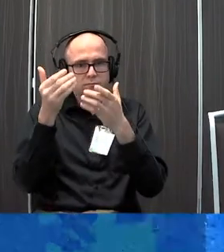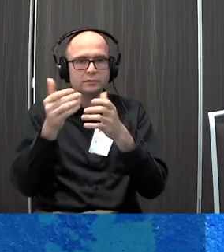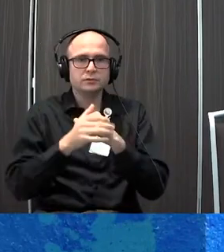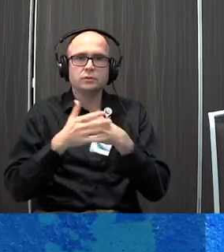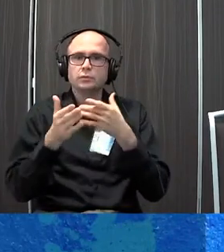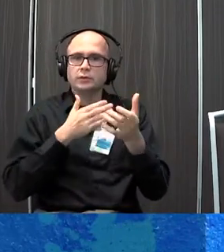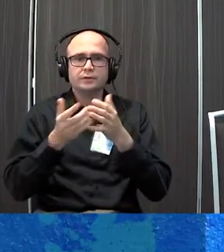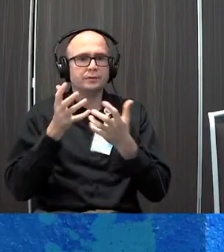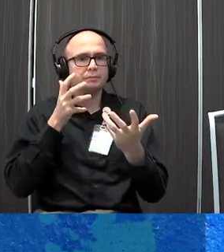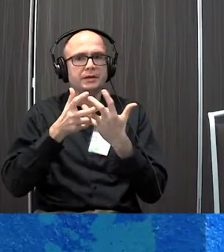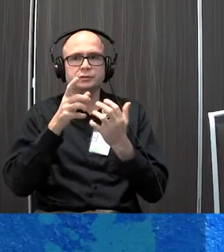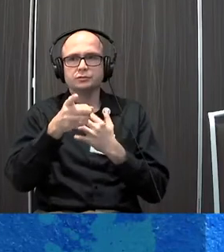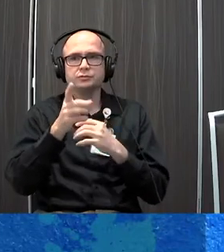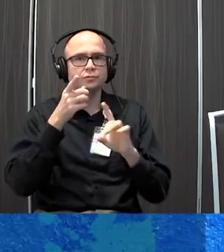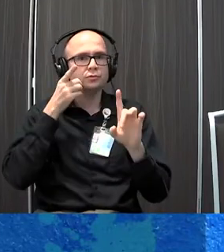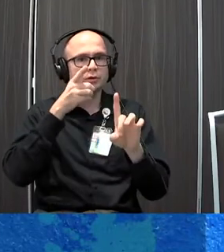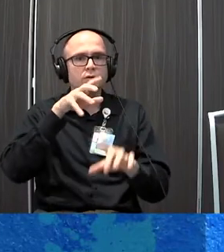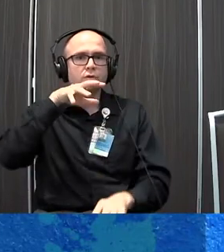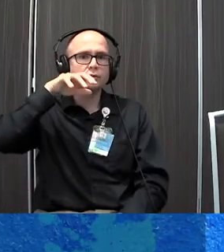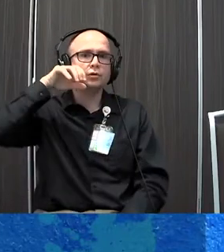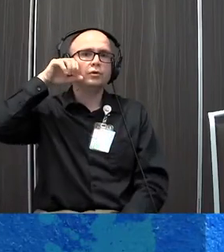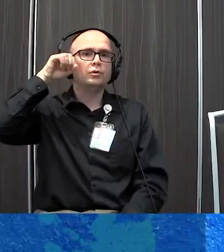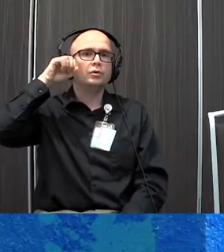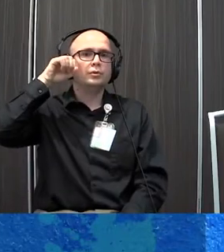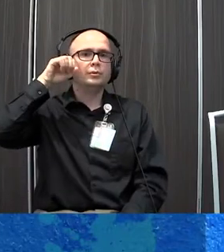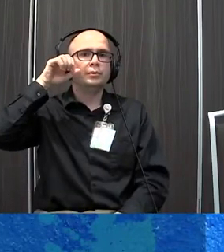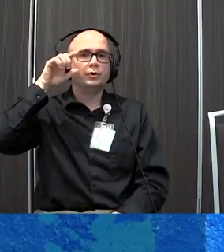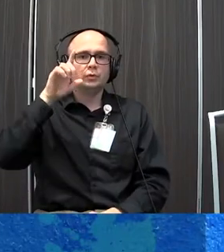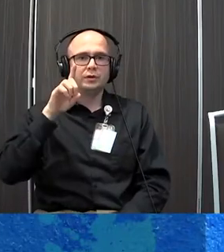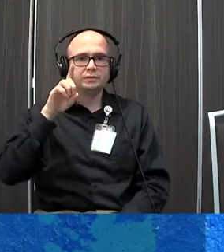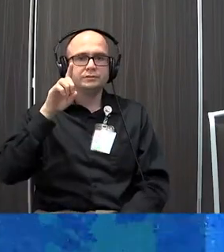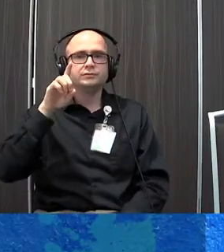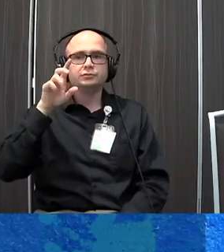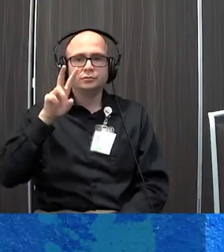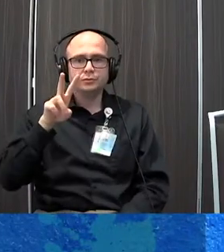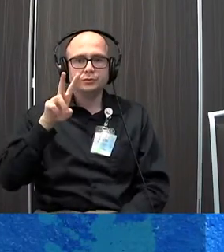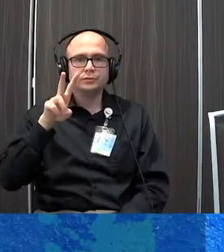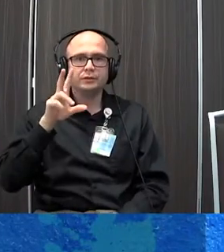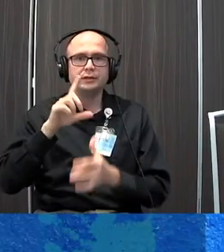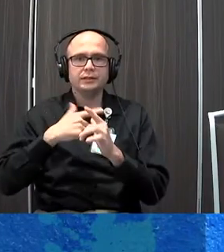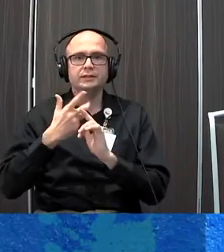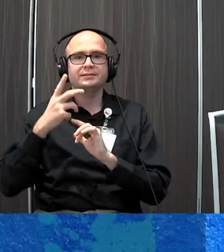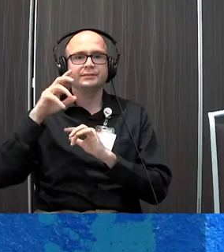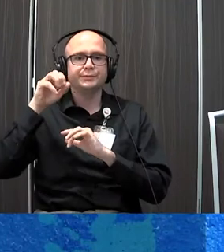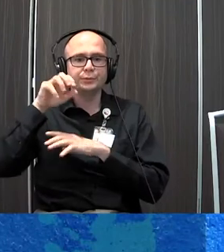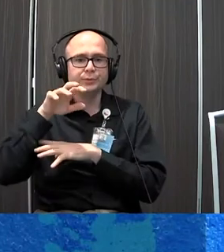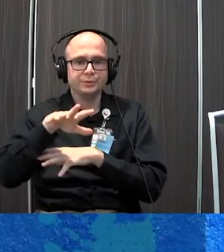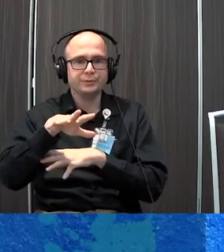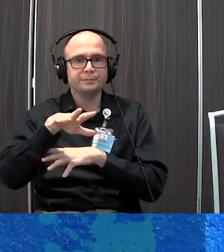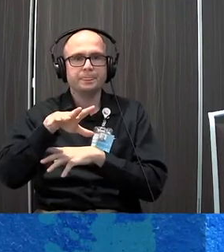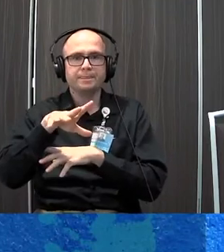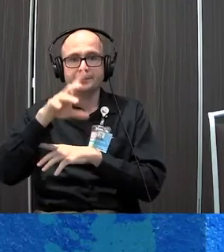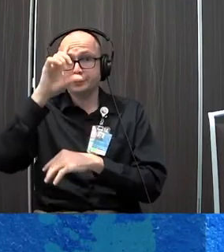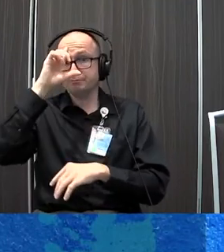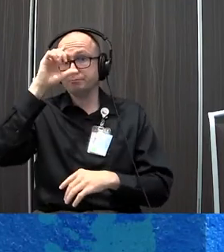Pick whatever works for you. The goal is you're going to inhale on a count of one, and you're going to do whatever, you're going to double your exhale. It tells your